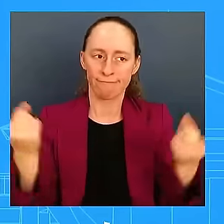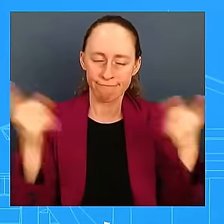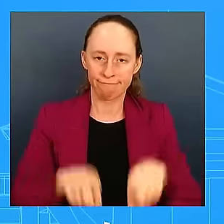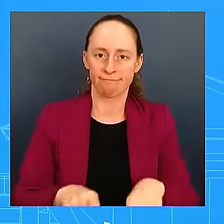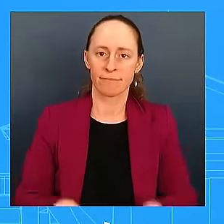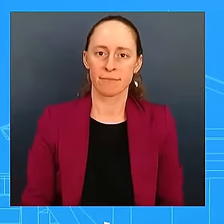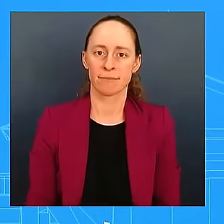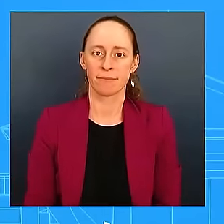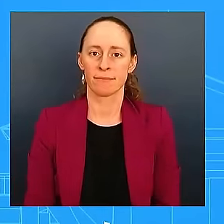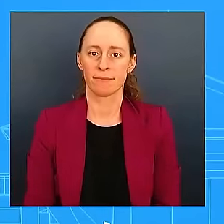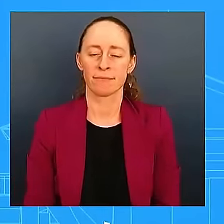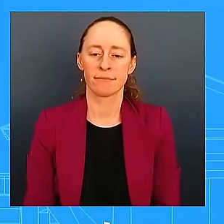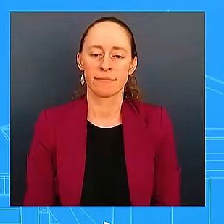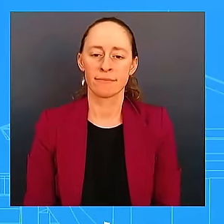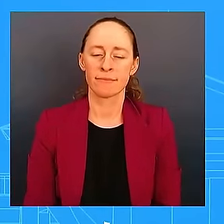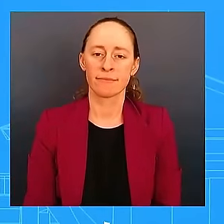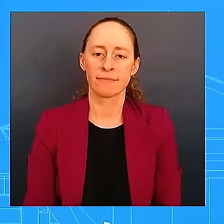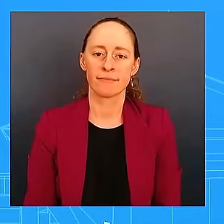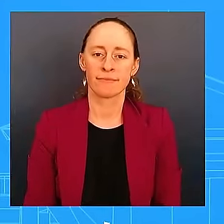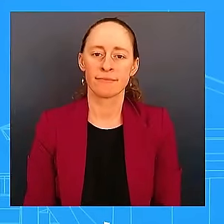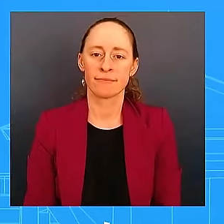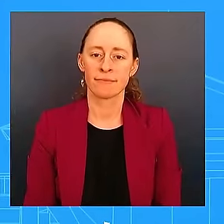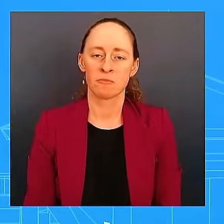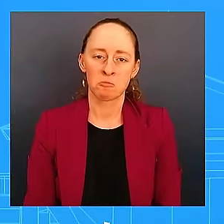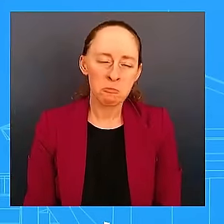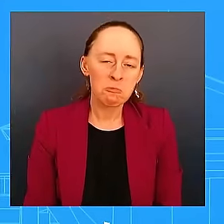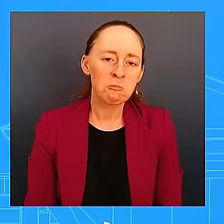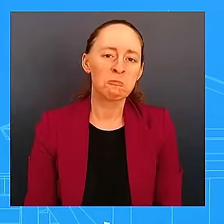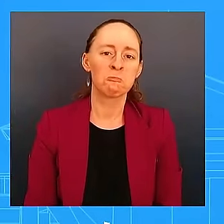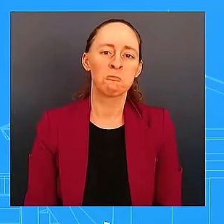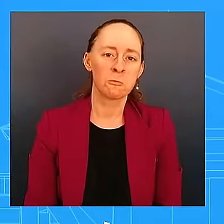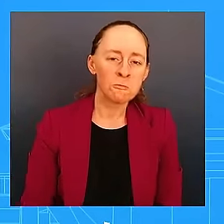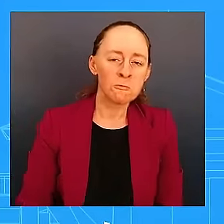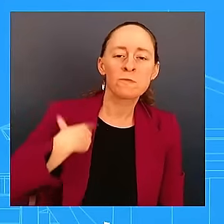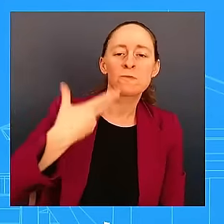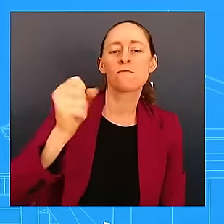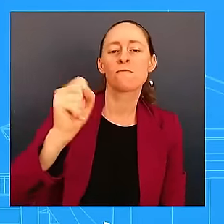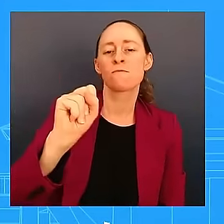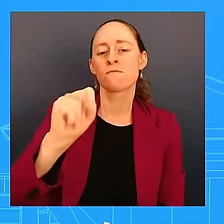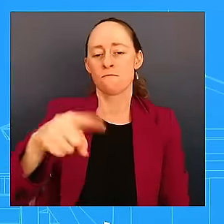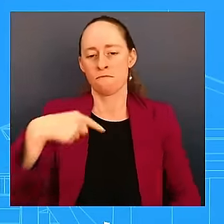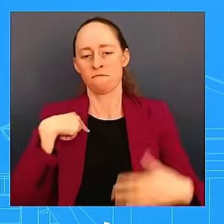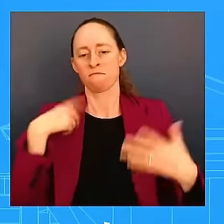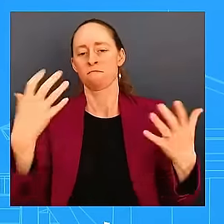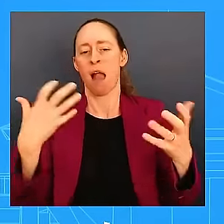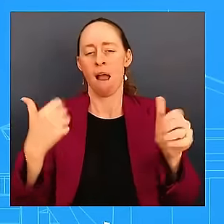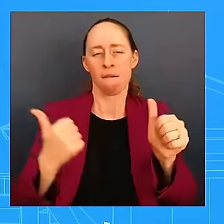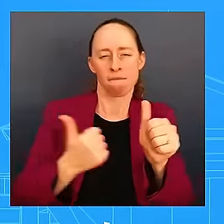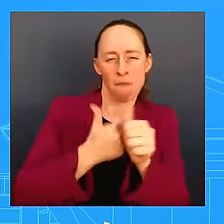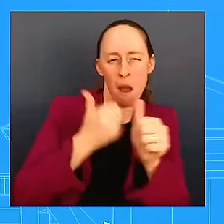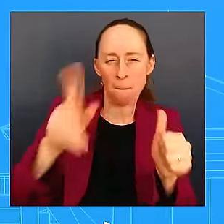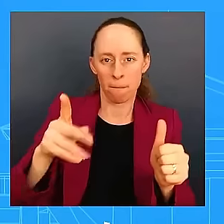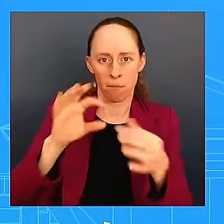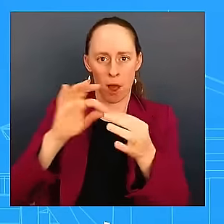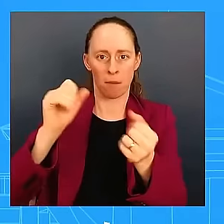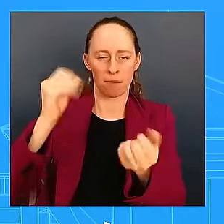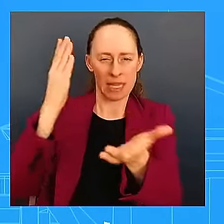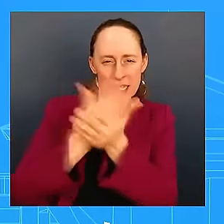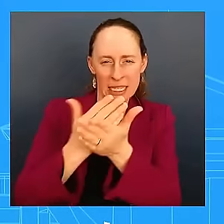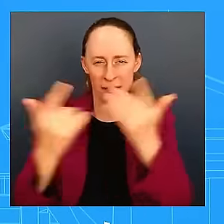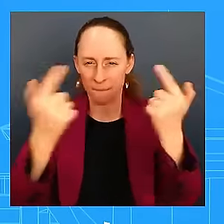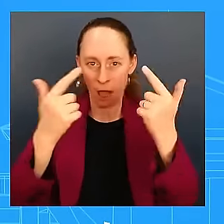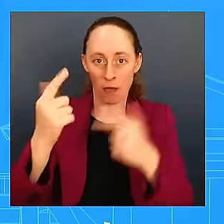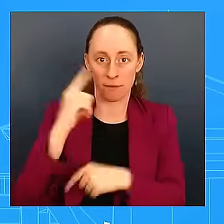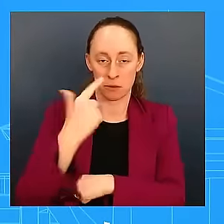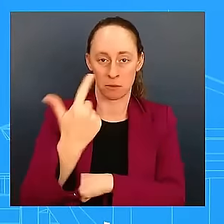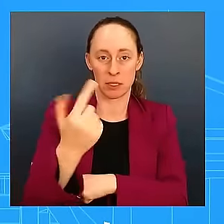Sure. So the White House said that you don't want to see a wider war and you wanted to see this 21-day